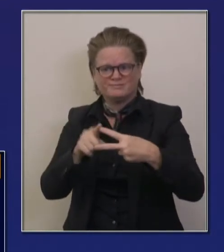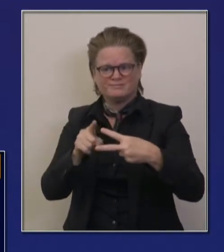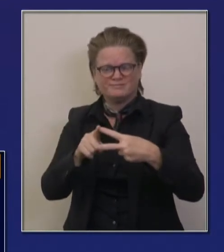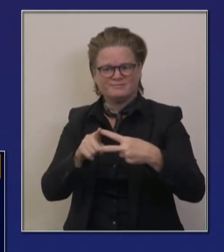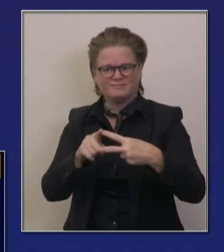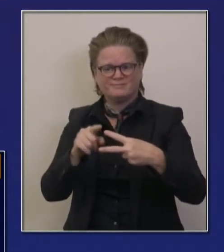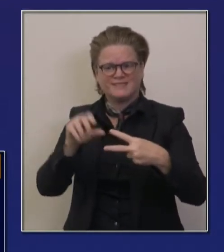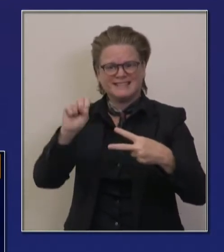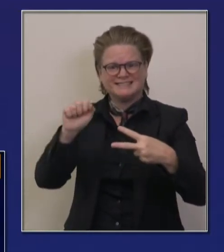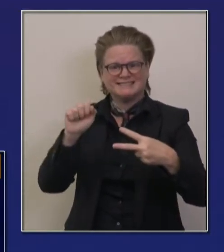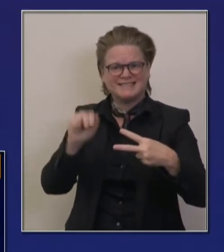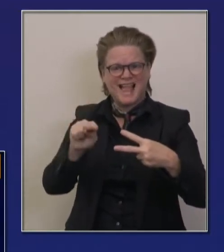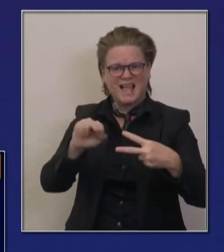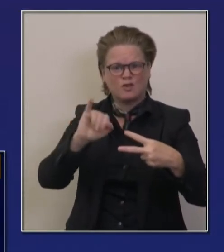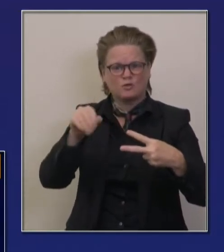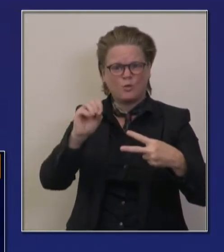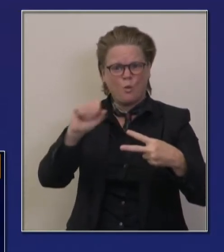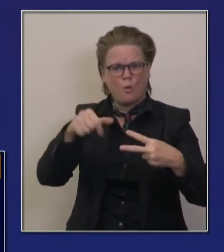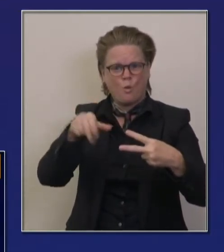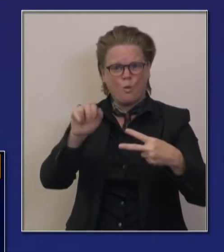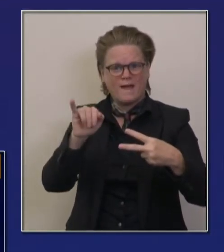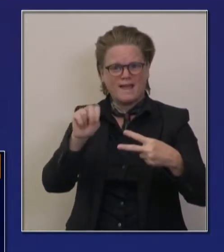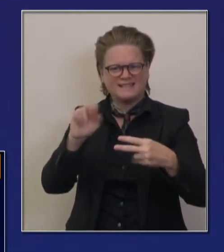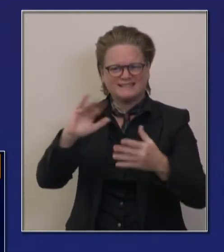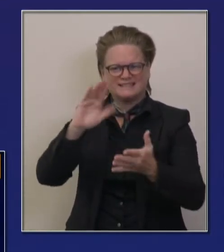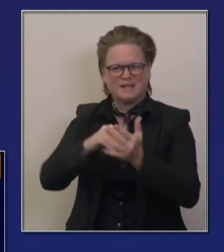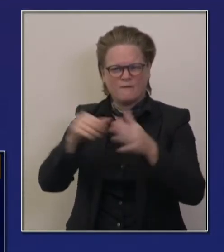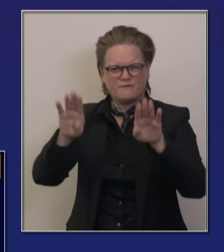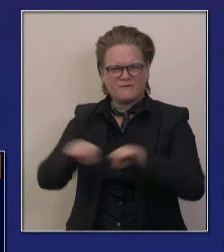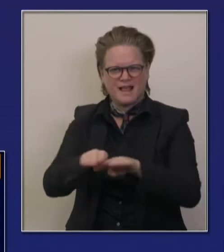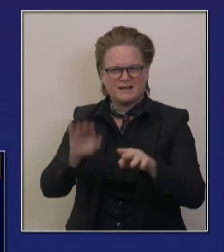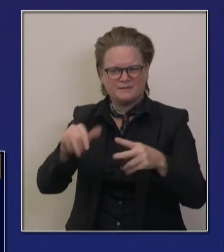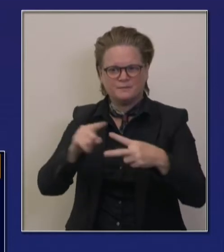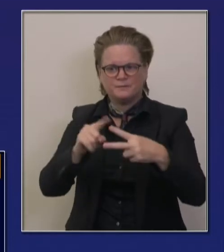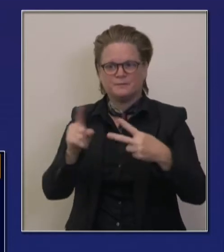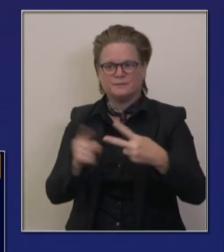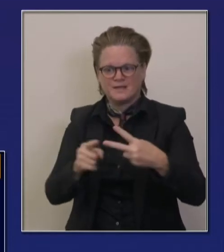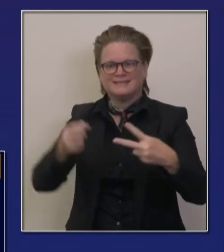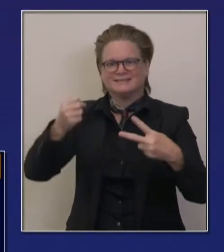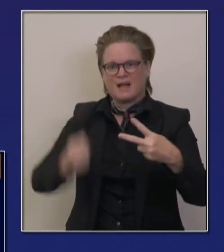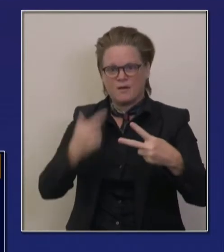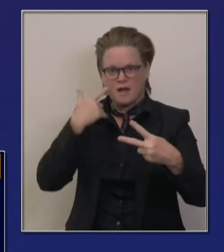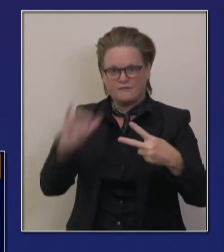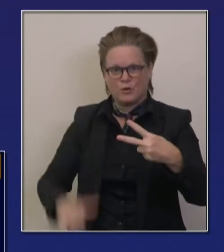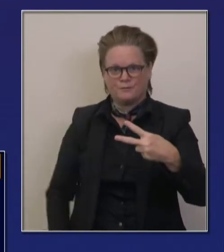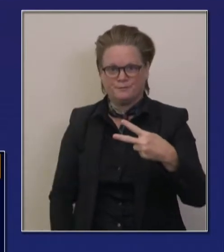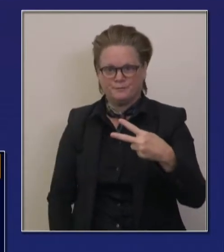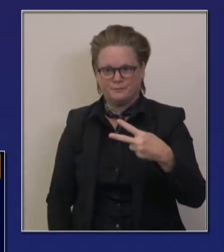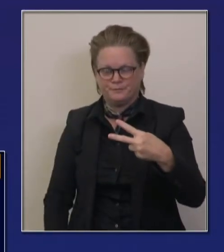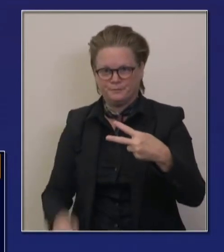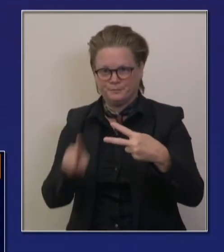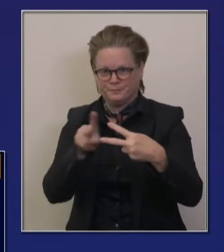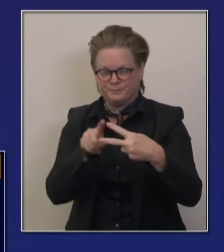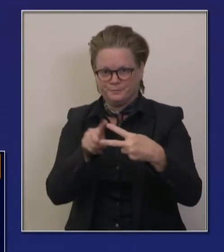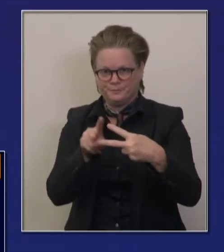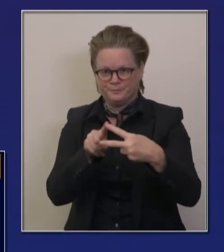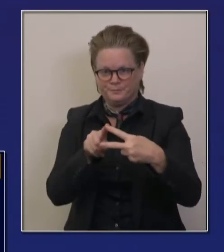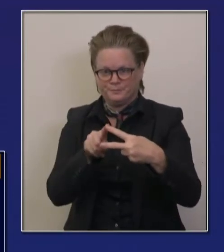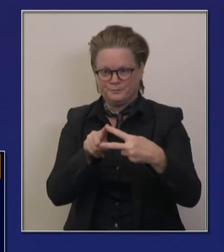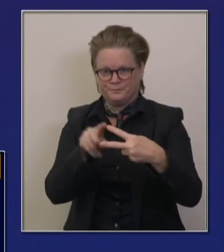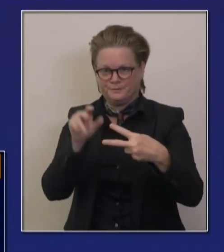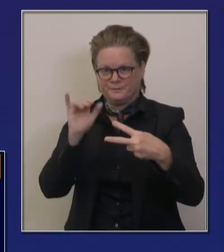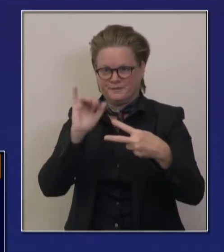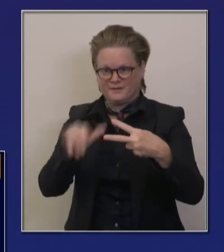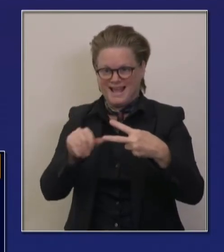largest region, um, which in and of itself is a unique, uh, uh, uh, U of sorts. Uh, these two regions